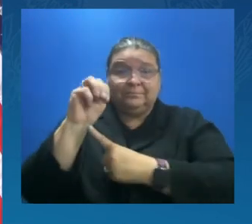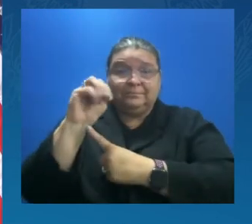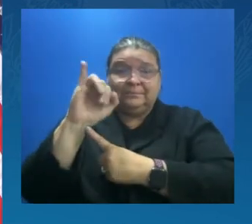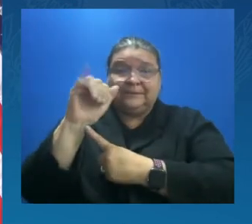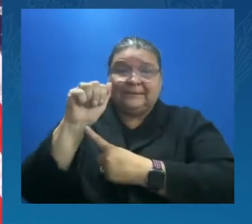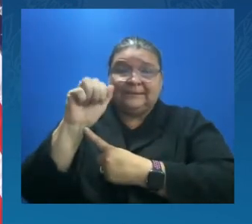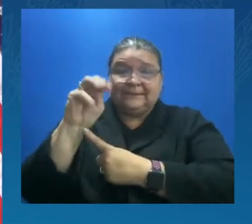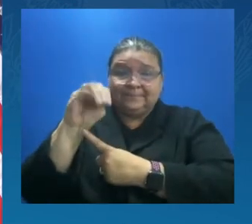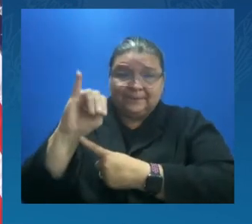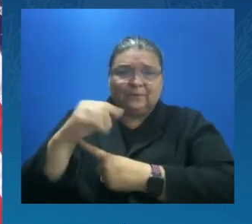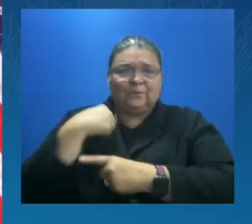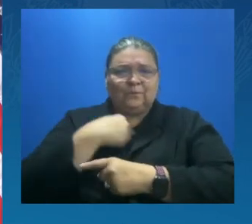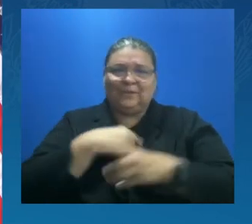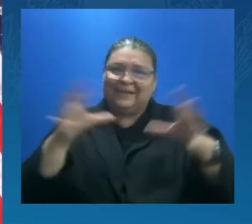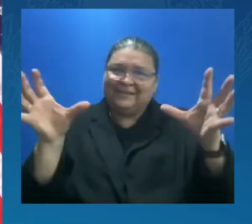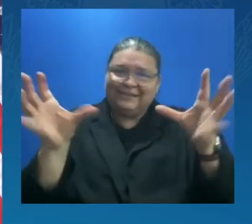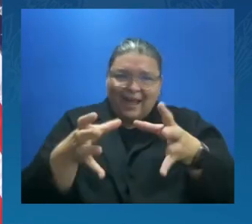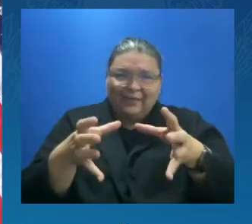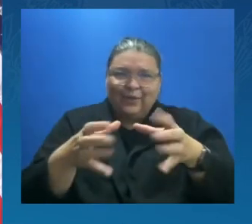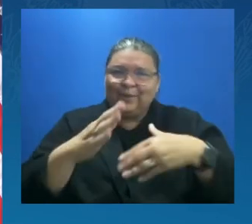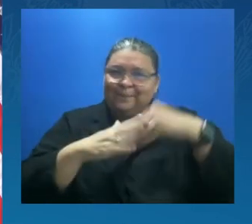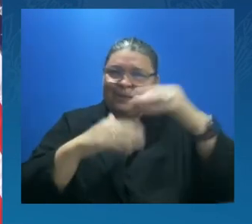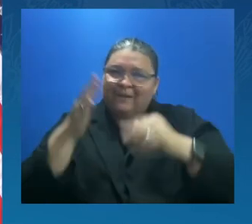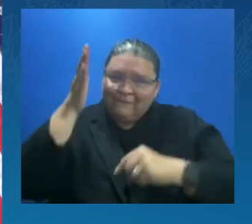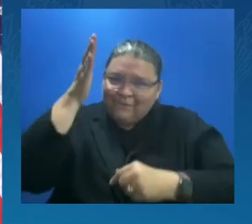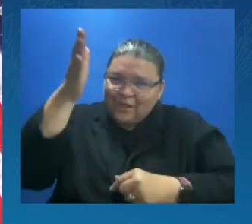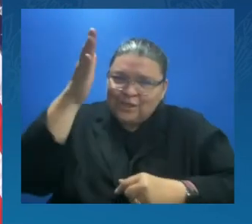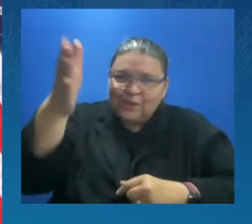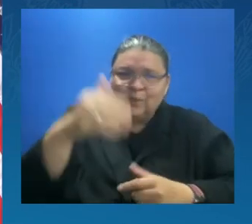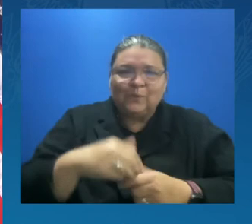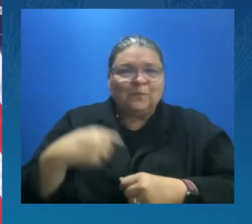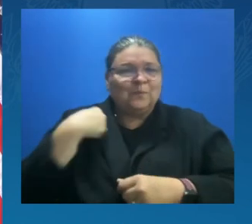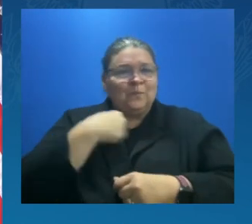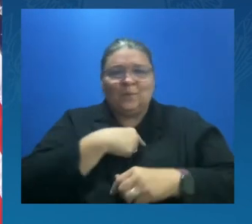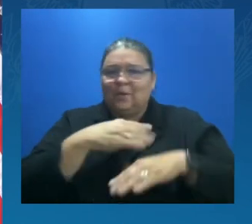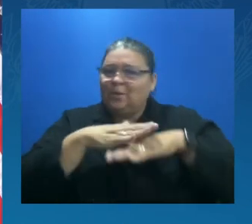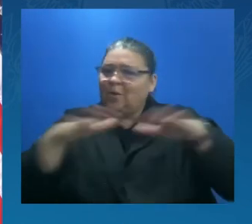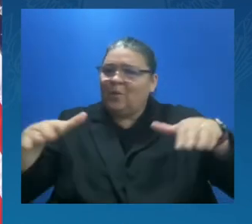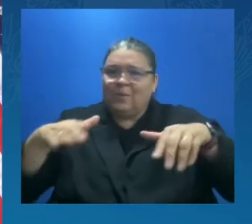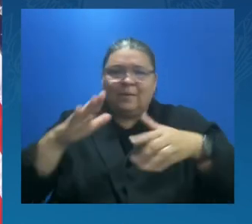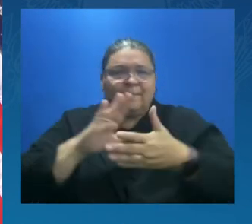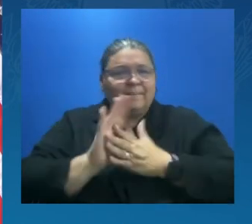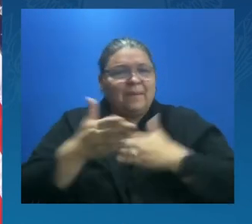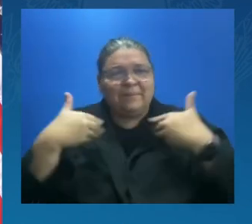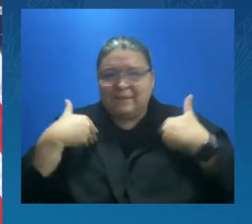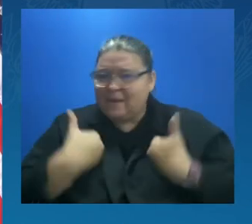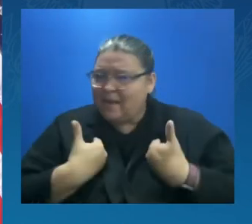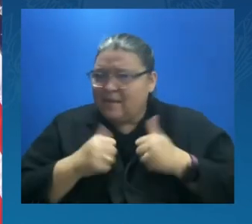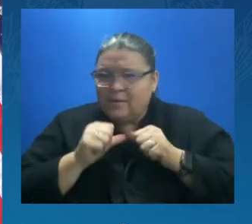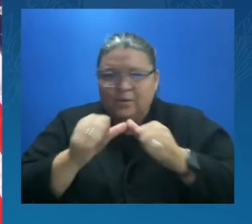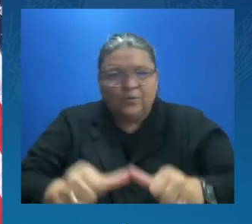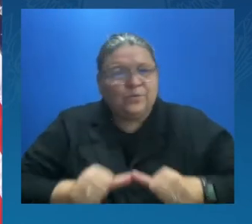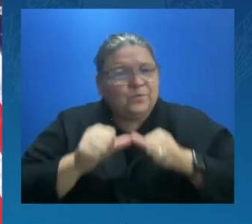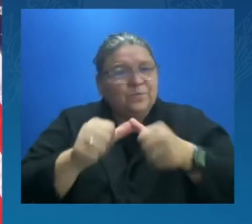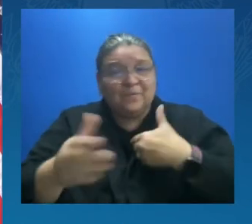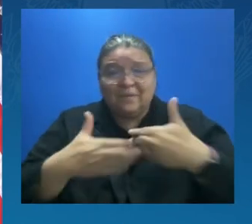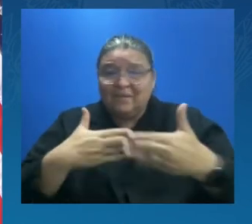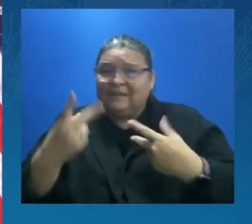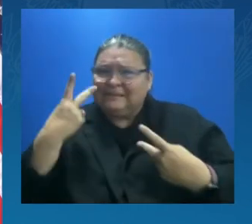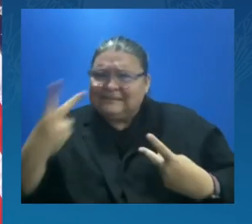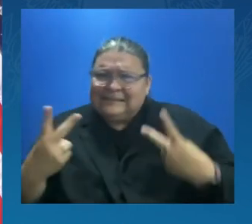And we will not tire, in spite of all that we are witnessing that shows us